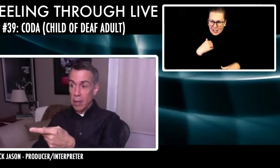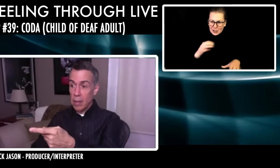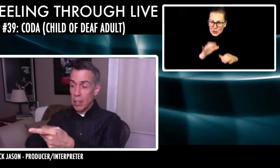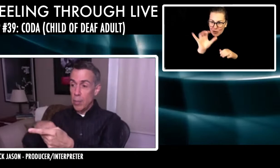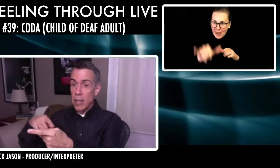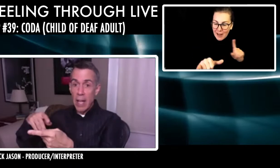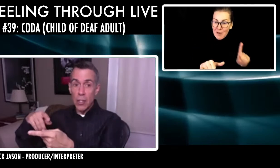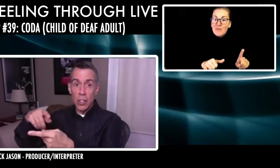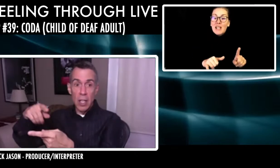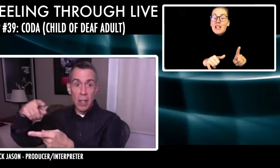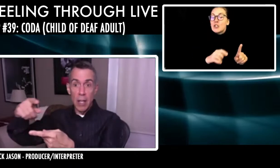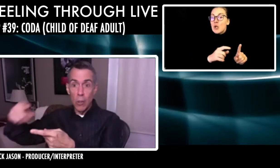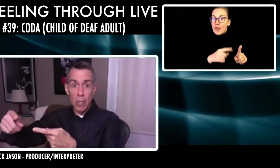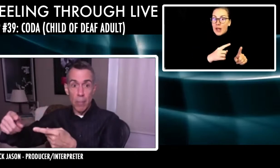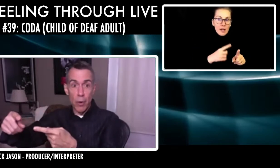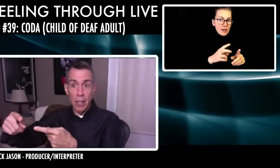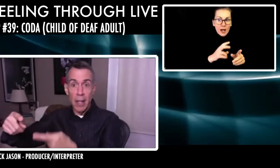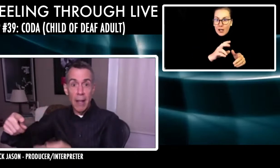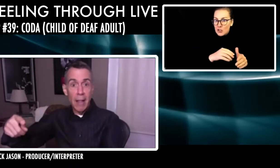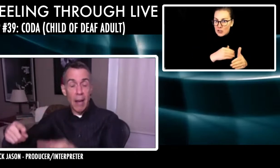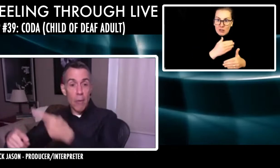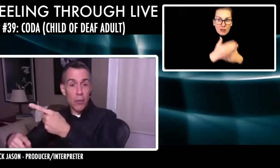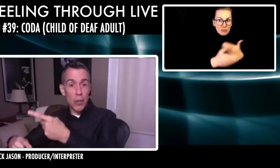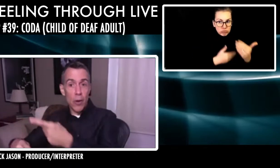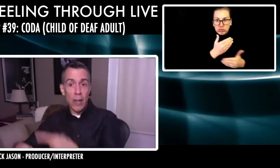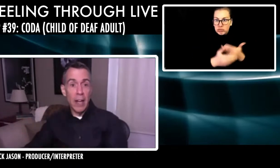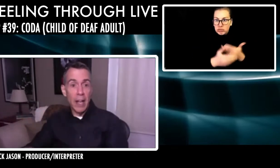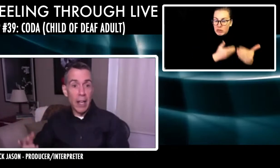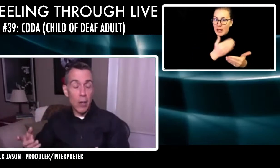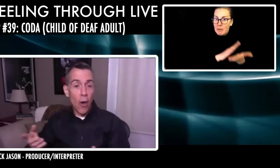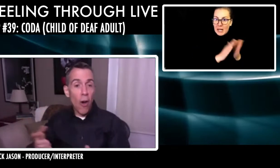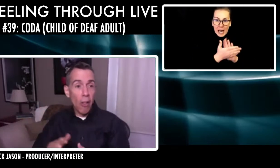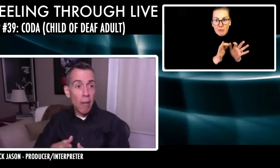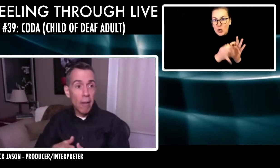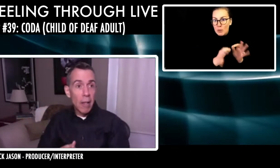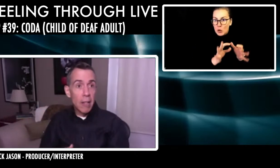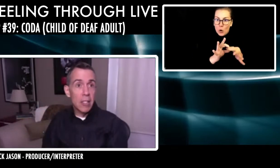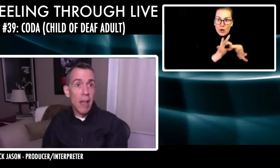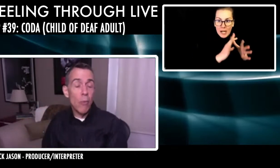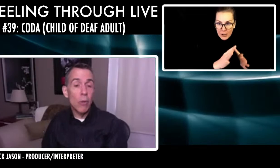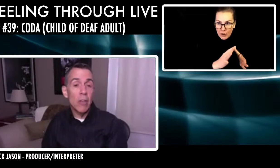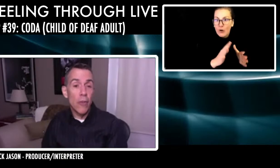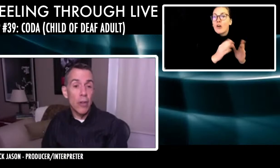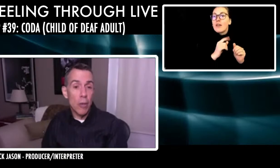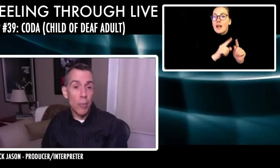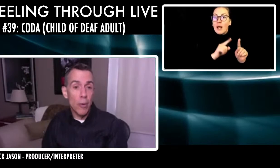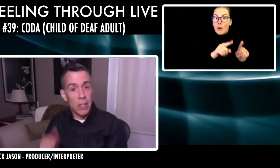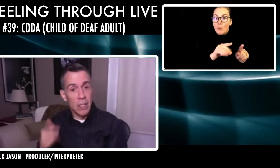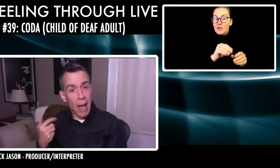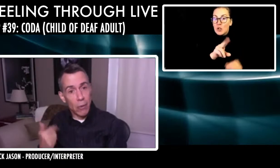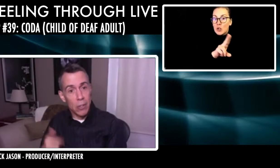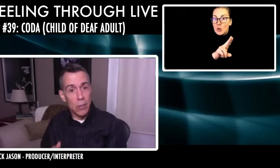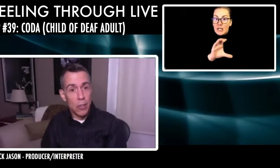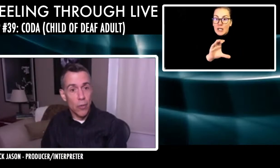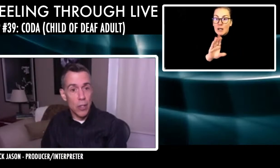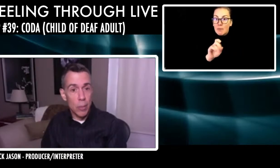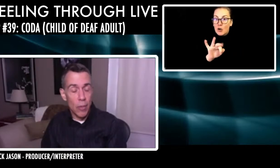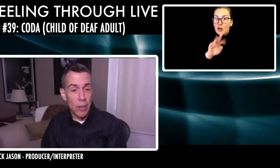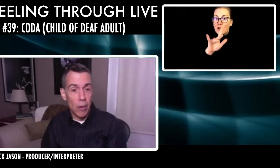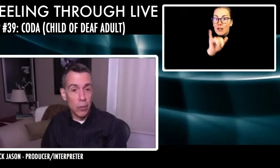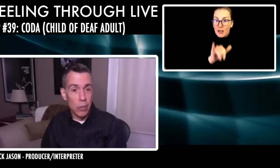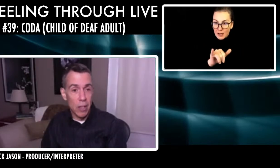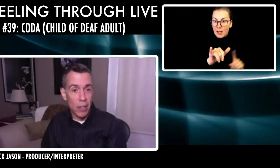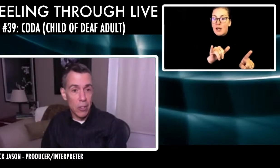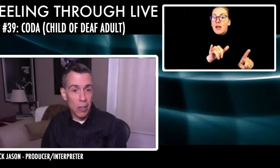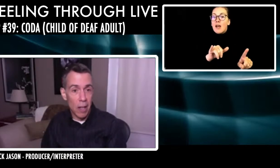a community agency, then at UC Berkeley. And then I moved to New York and I get a call that says, Hey, we're looking for an interpreter for this actress who just finished a